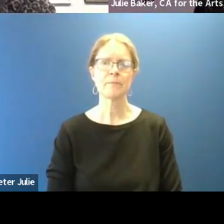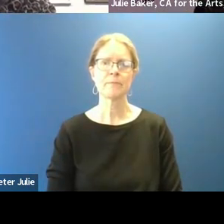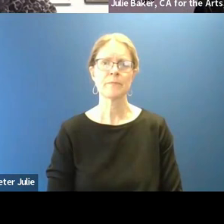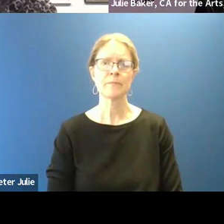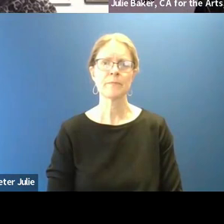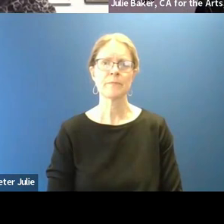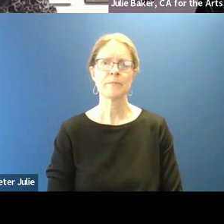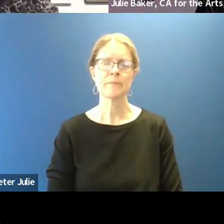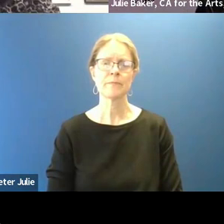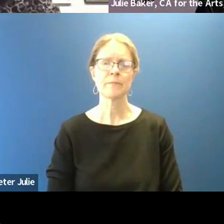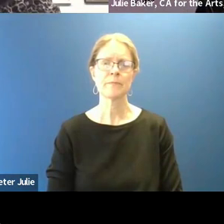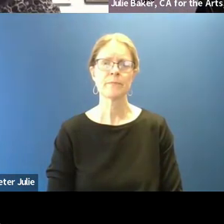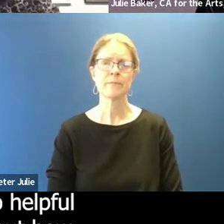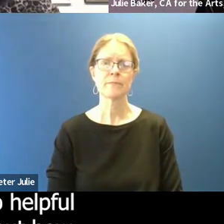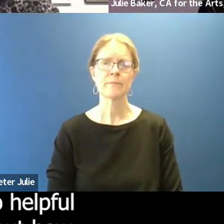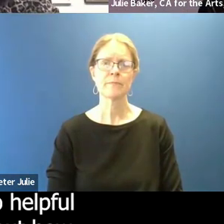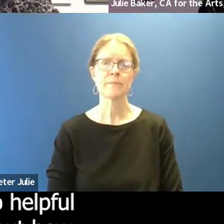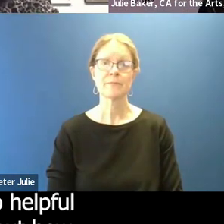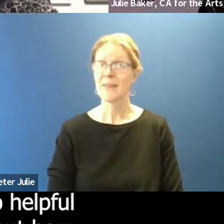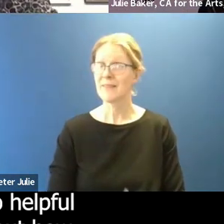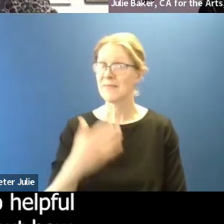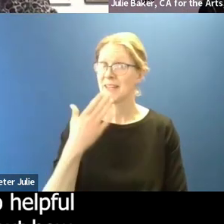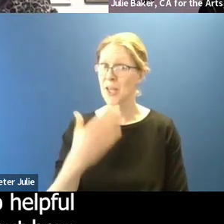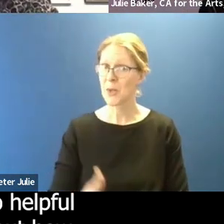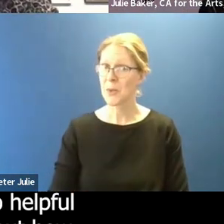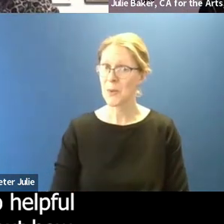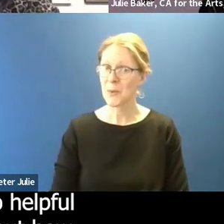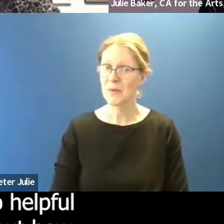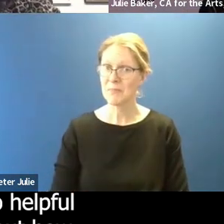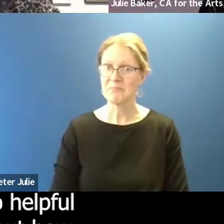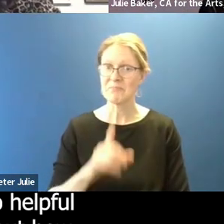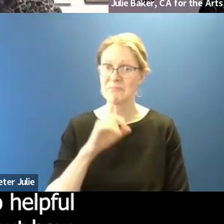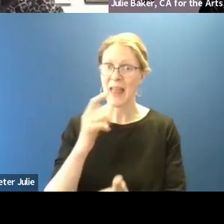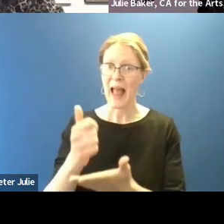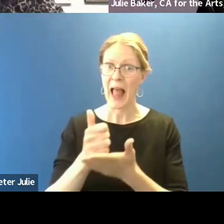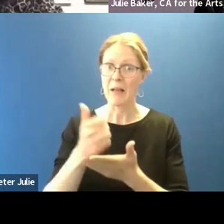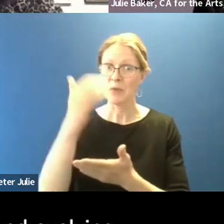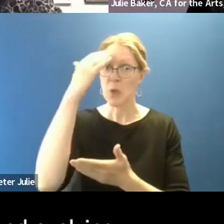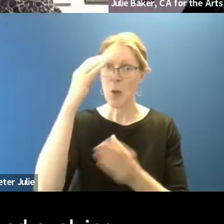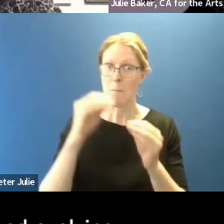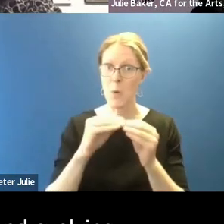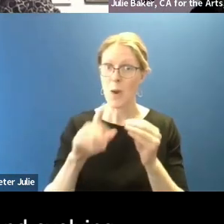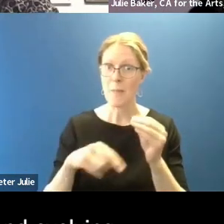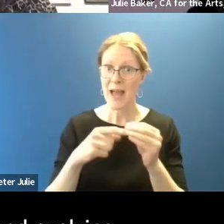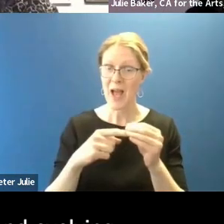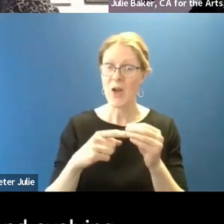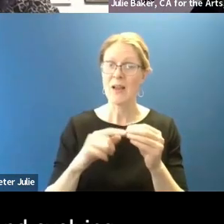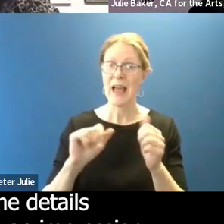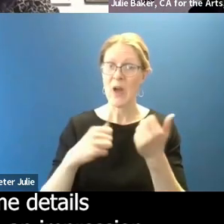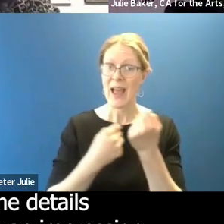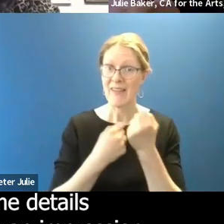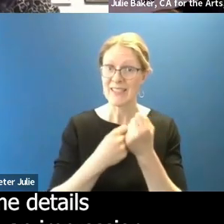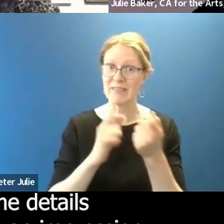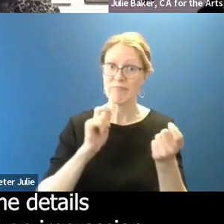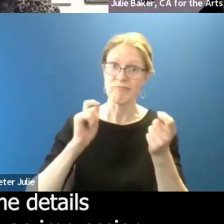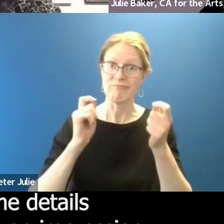conversation. Thank you. That is, I think, so helpful to know more about how advocacy is changing and evolving.